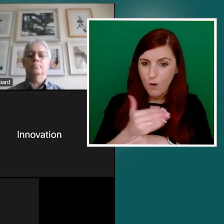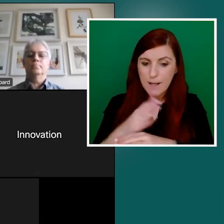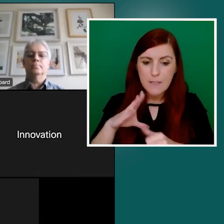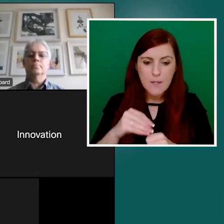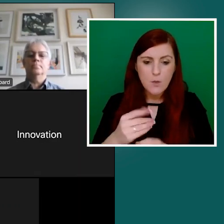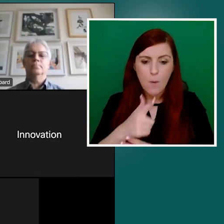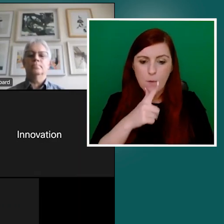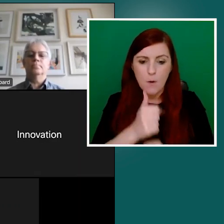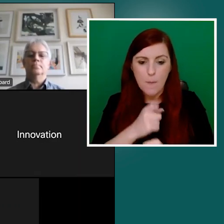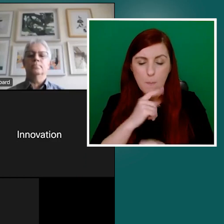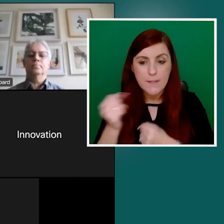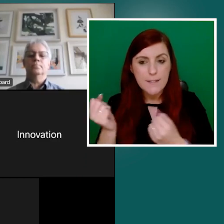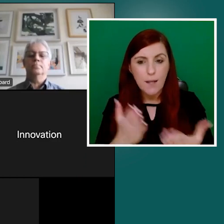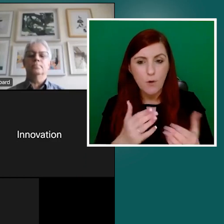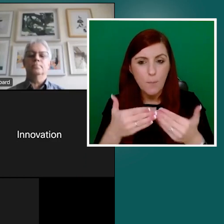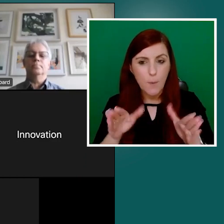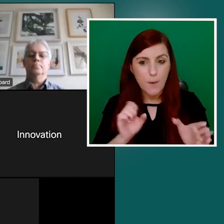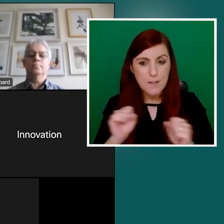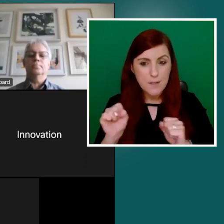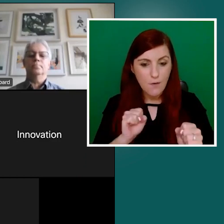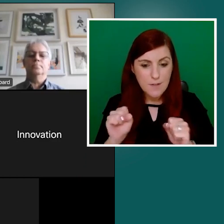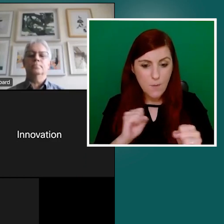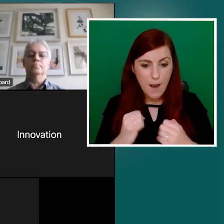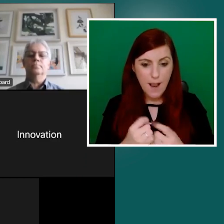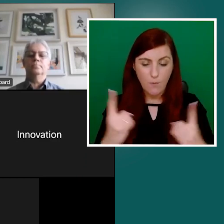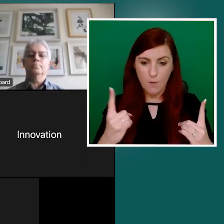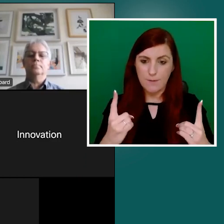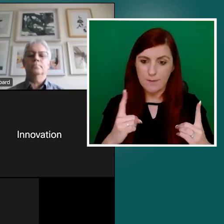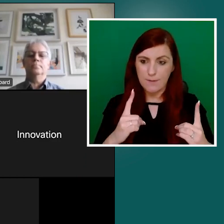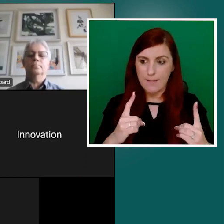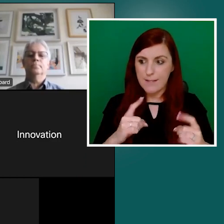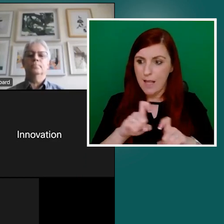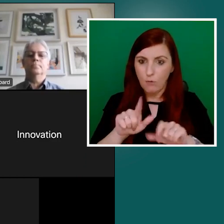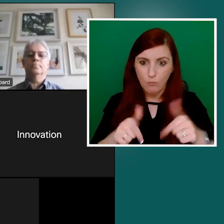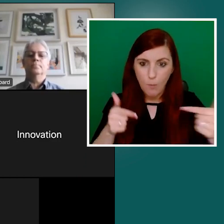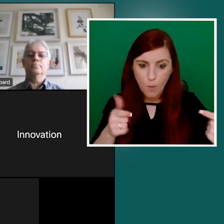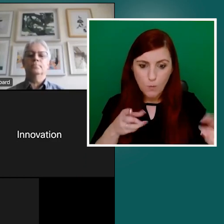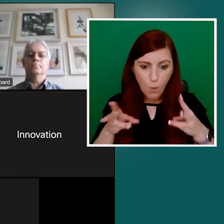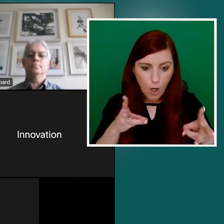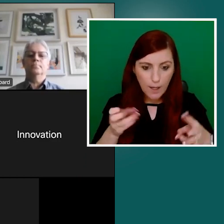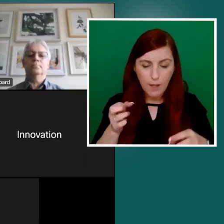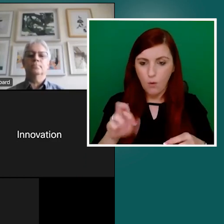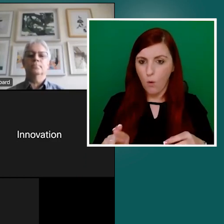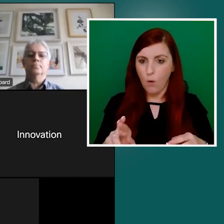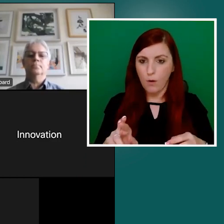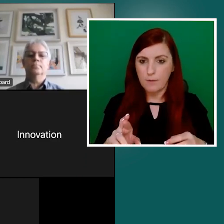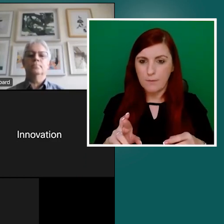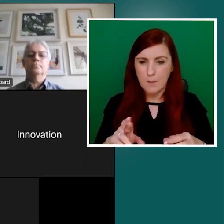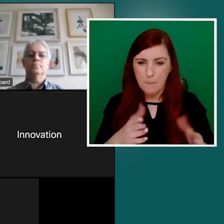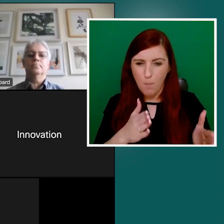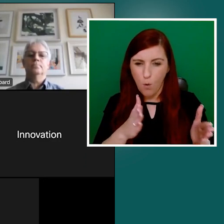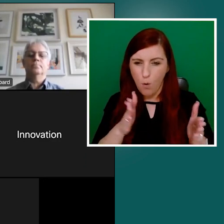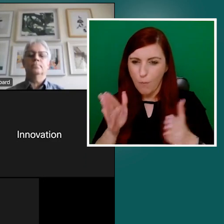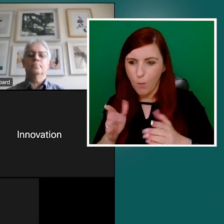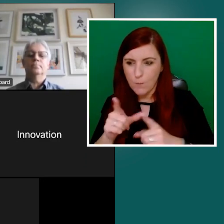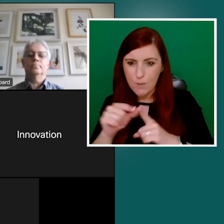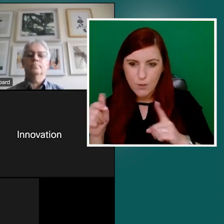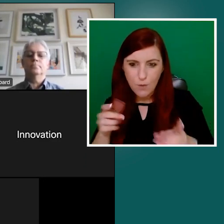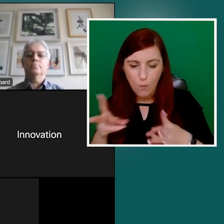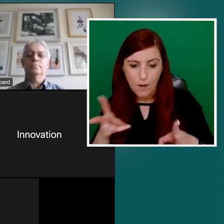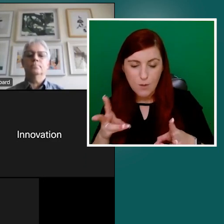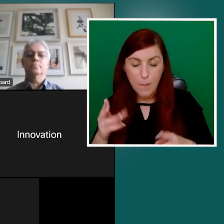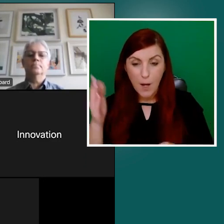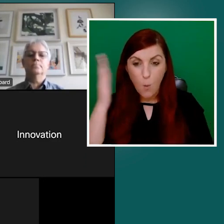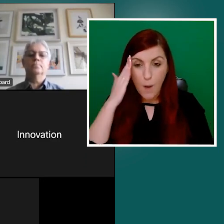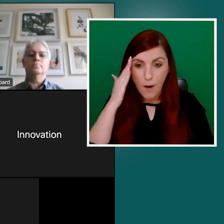public services, where everyone is still kind of remote working, and or there's a move to digital, being mindful of those individuals that perhaps are